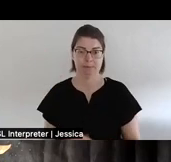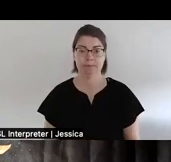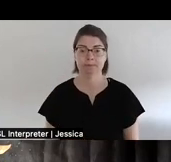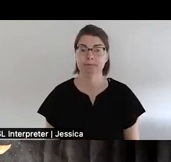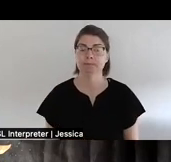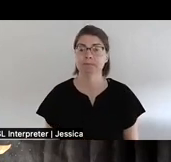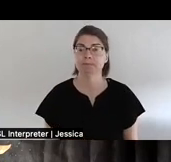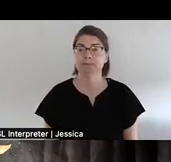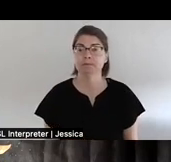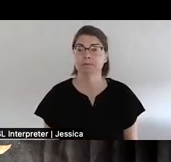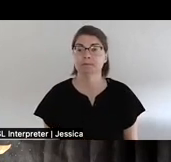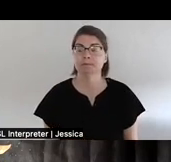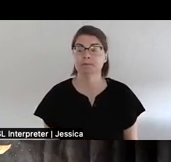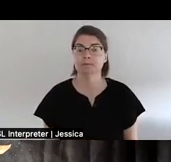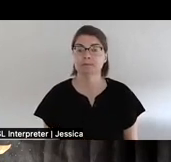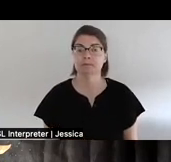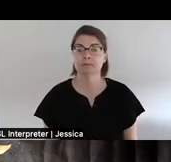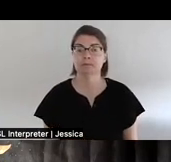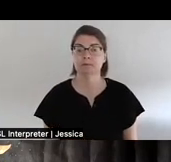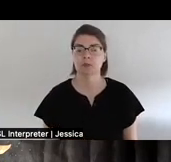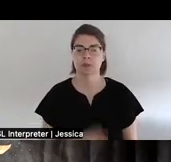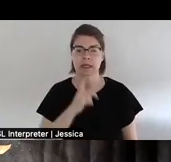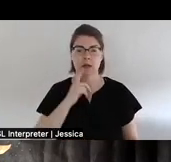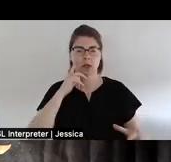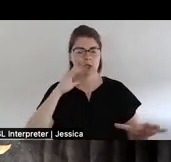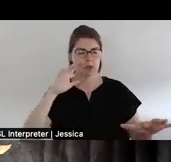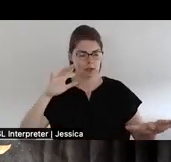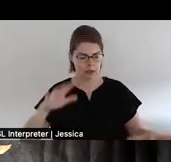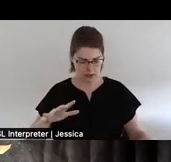So taking time to notice your breath.